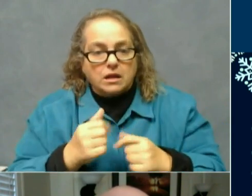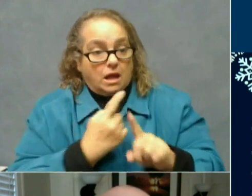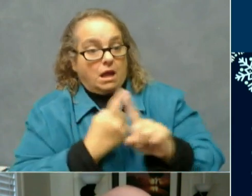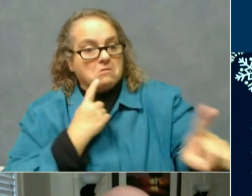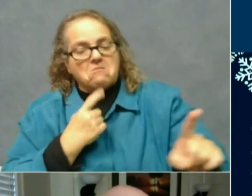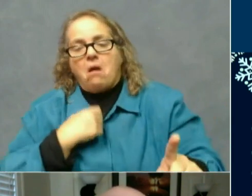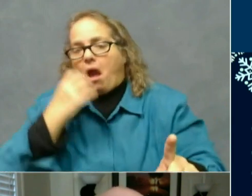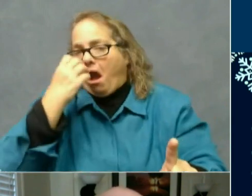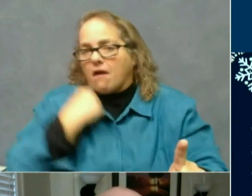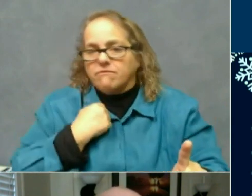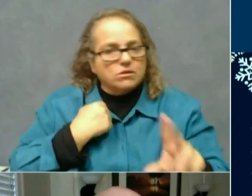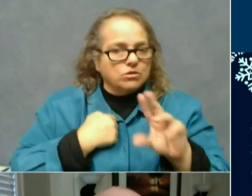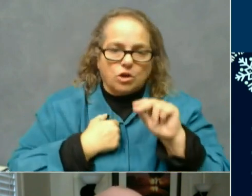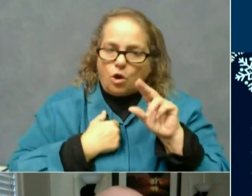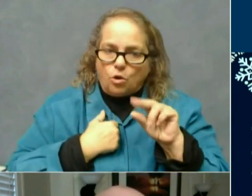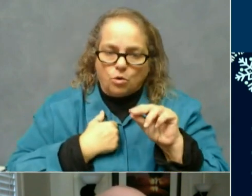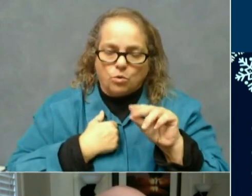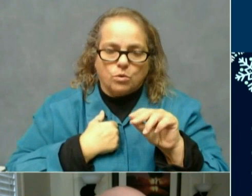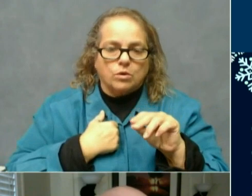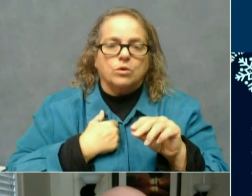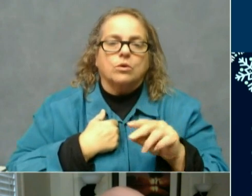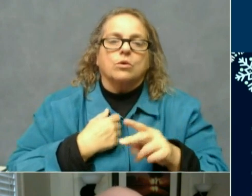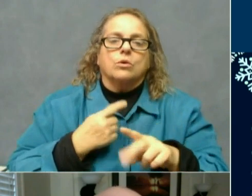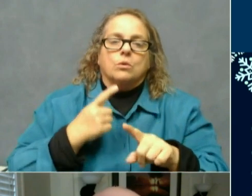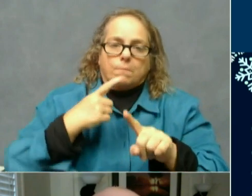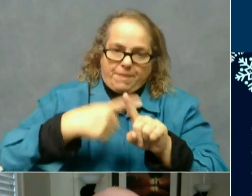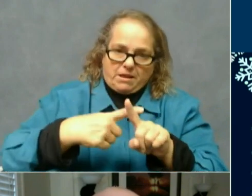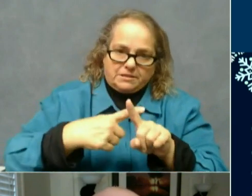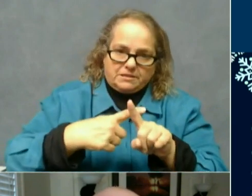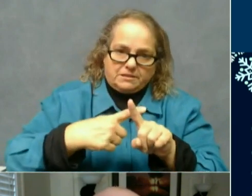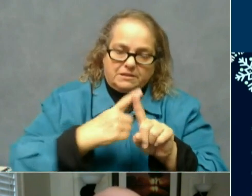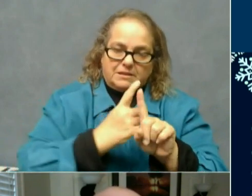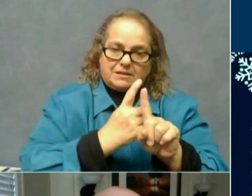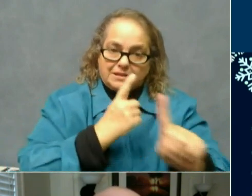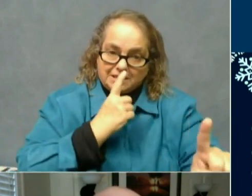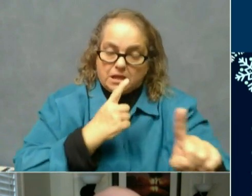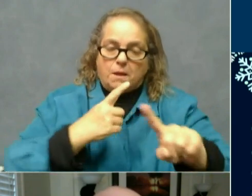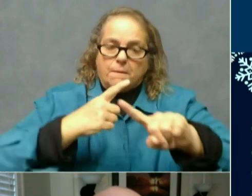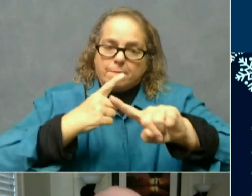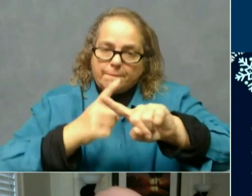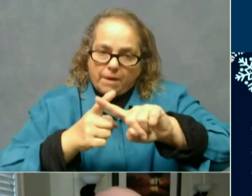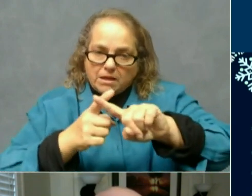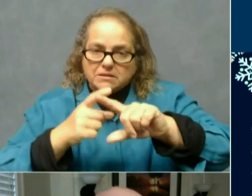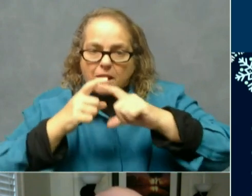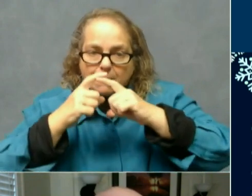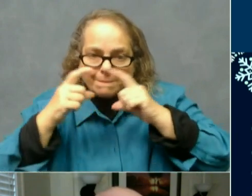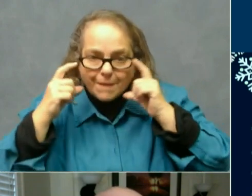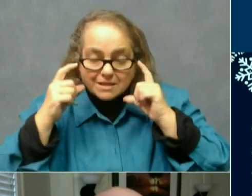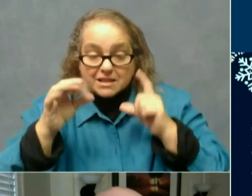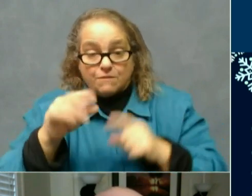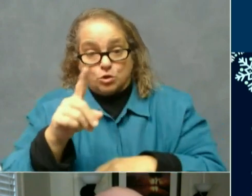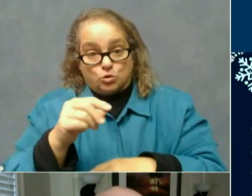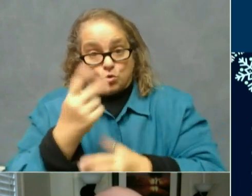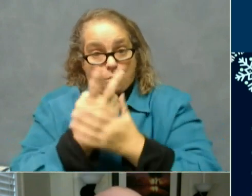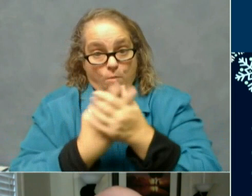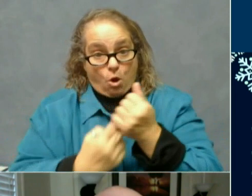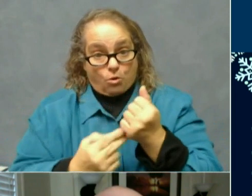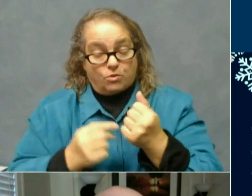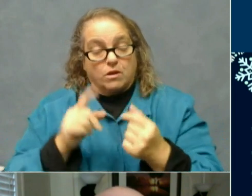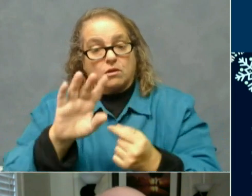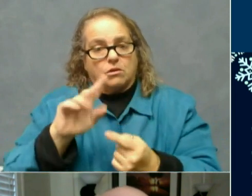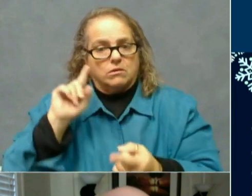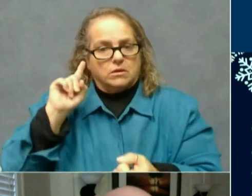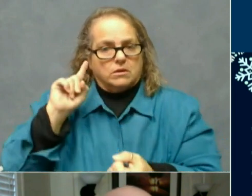need to keep that distance and wear a mask. And if you do those two things, the likelihood of you getting this infection is extraordinarily